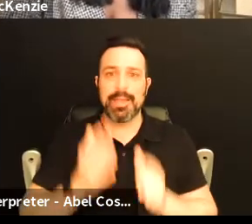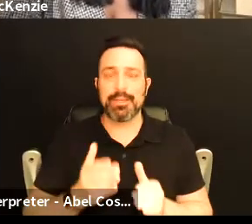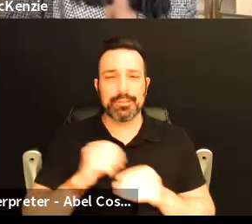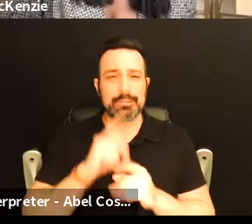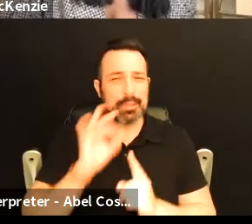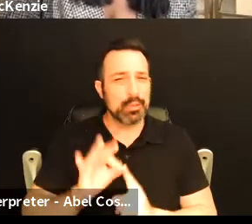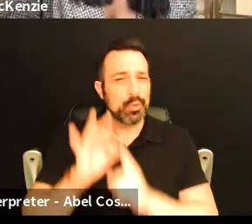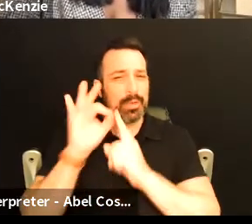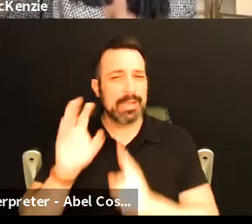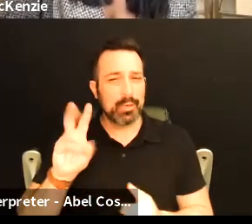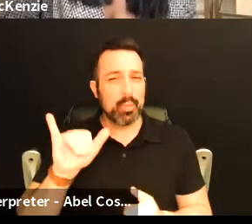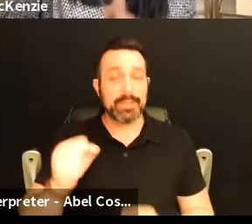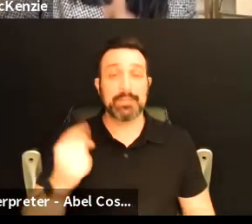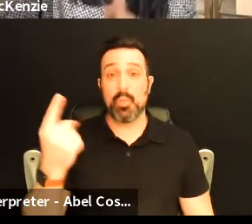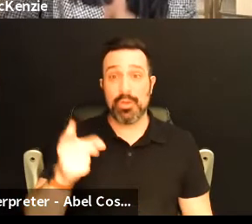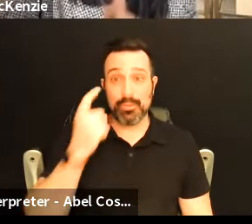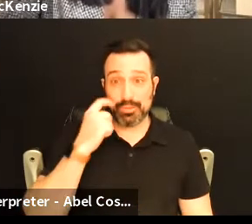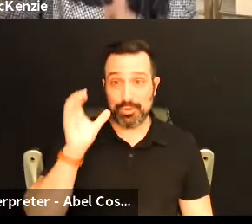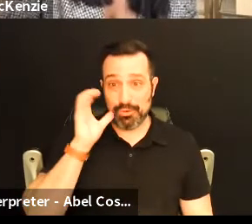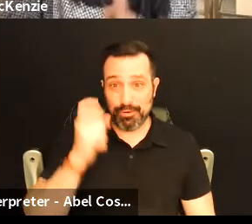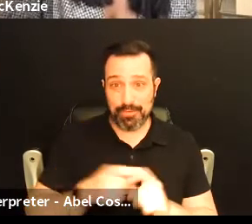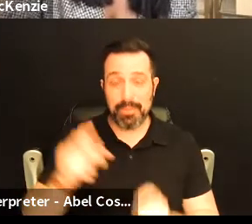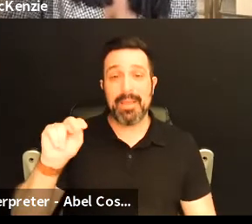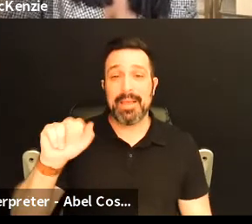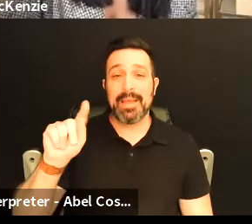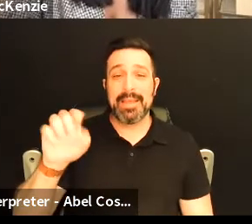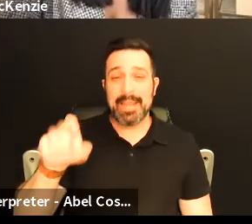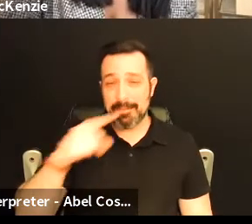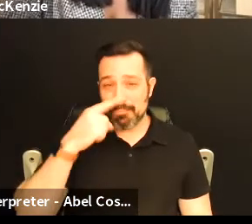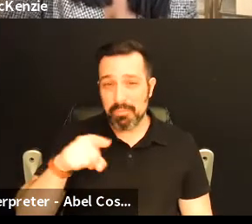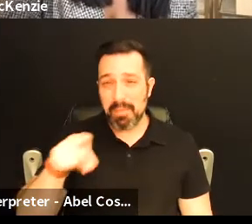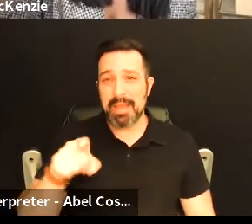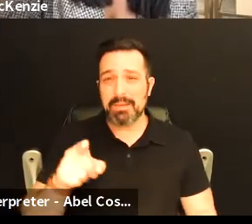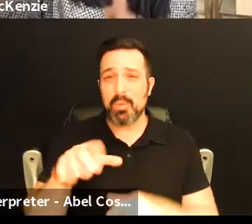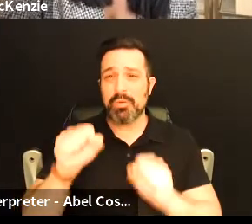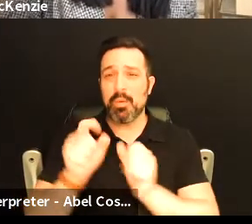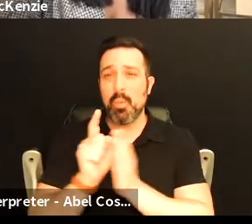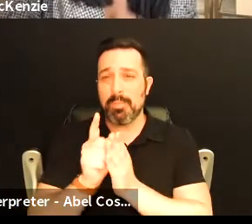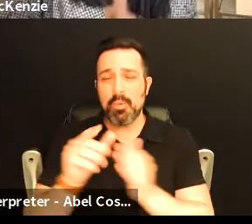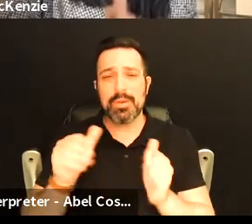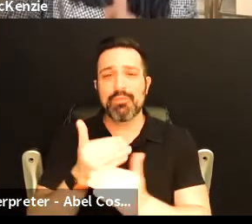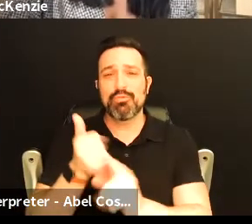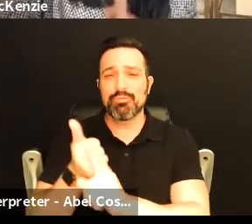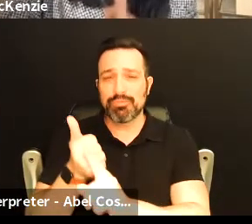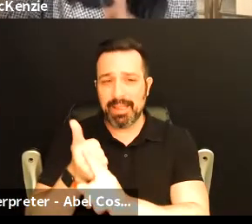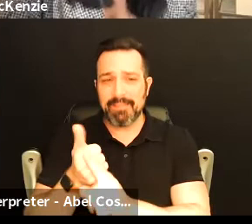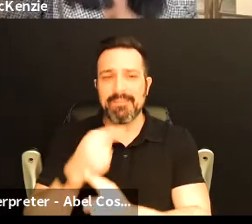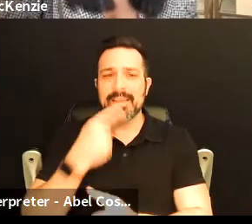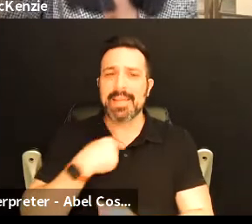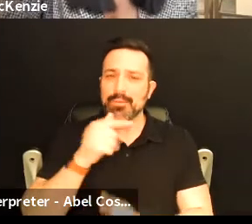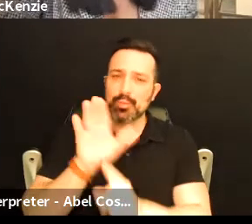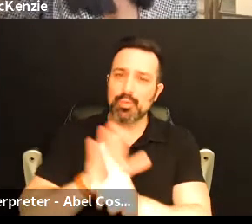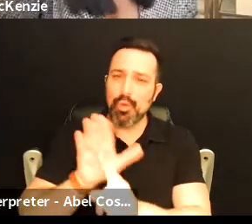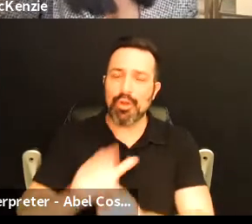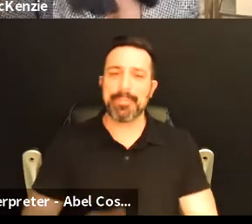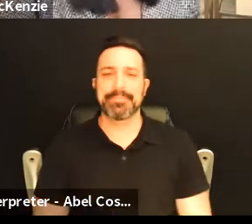unique ways. One of them you just heard from and Nate if you wouldn't mind taking a moment to introduce yourself and tell us who you are.